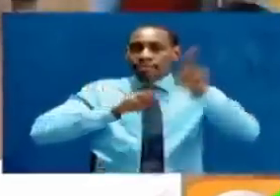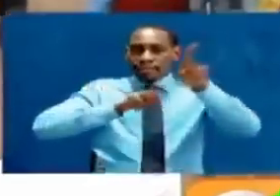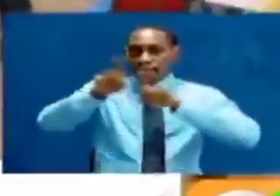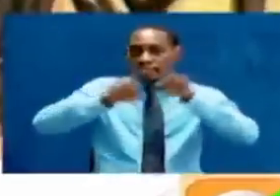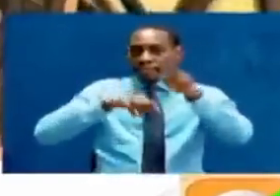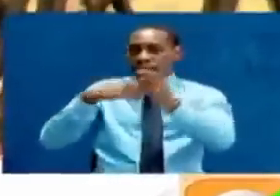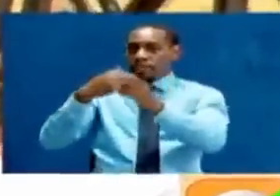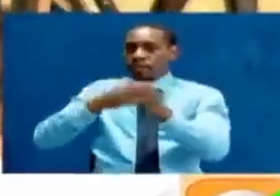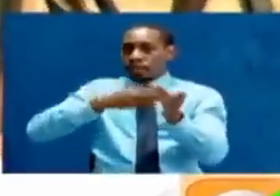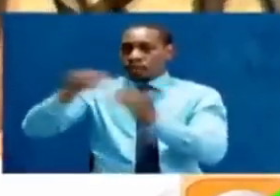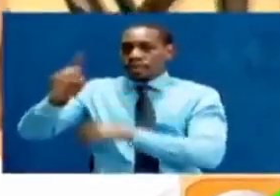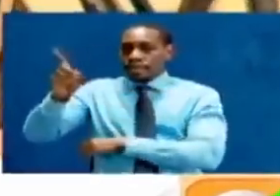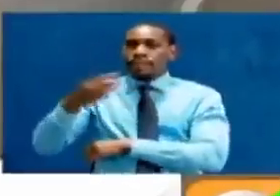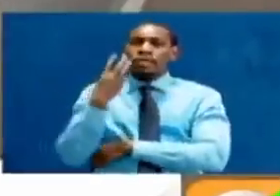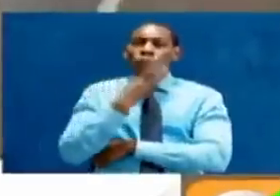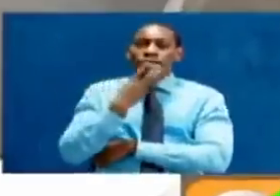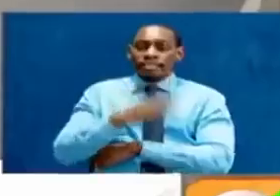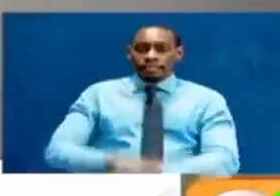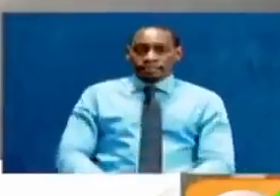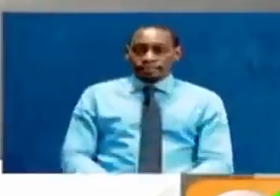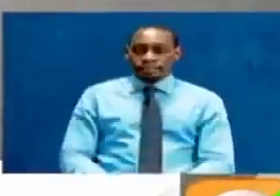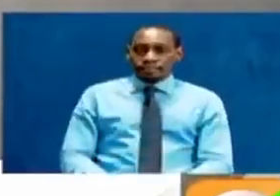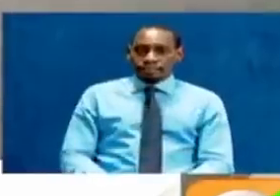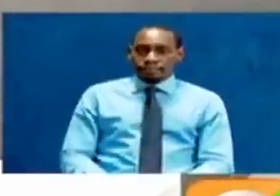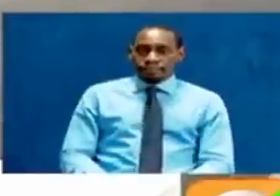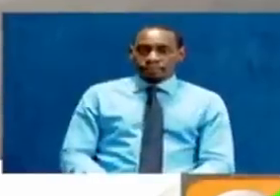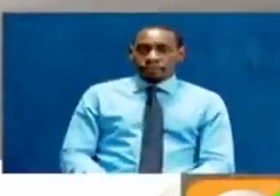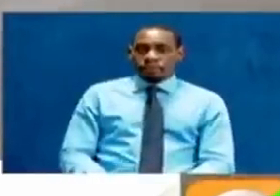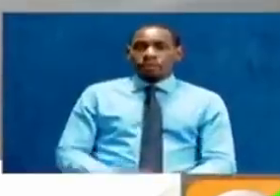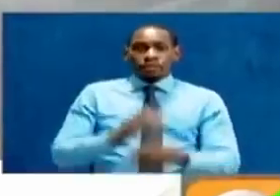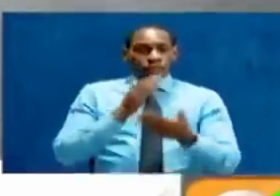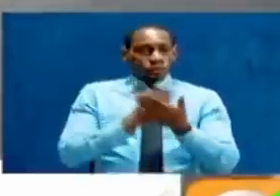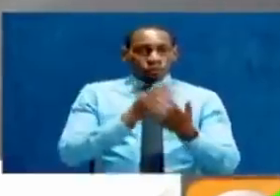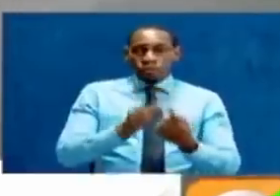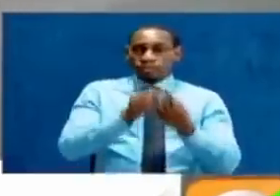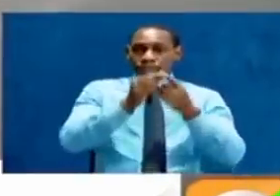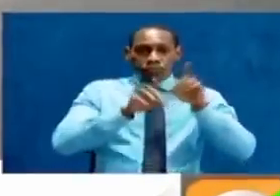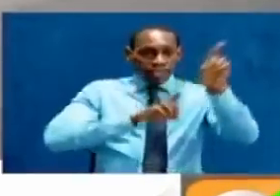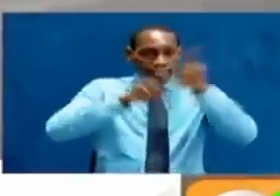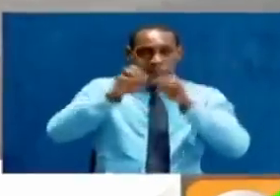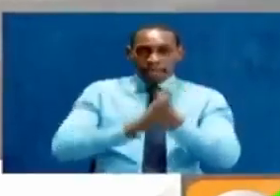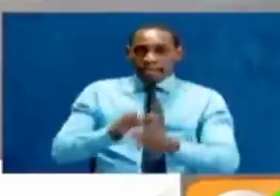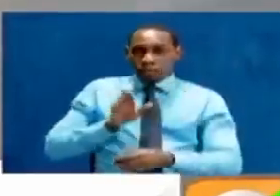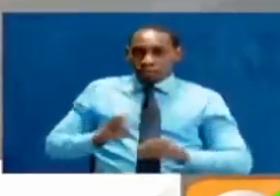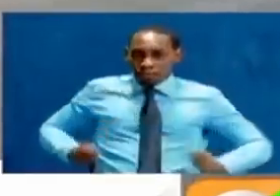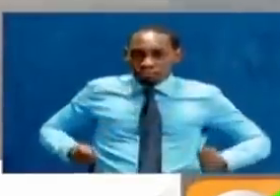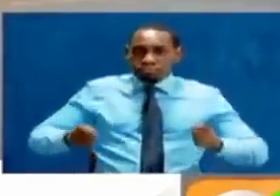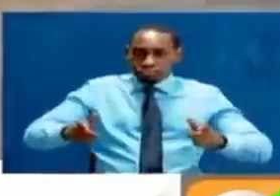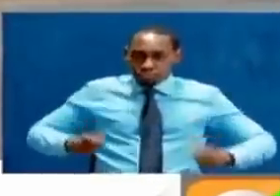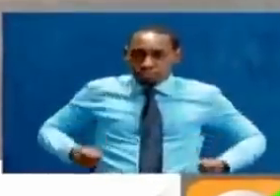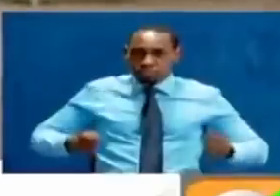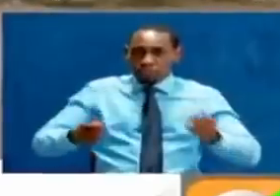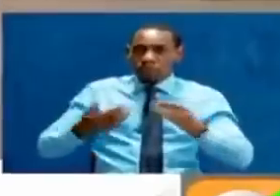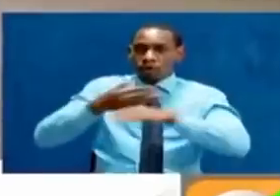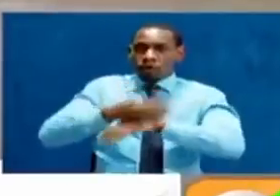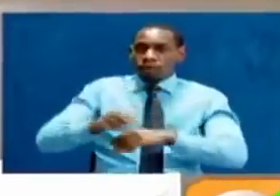journey to Nairobi on Wednesday. It was no ordinary journey. Dorothy wheeled herself for